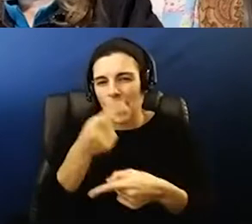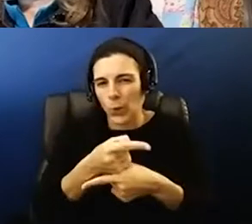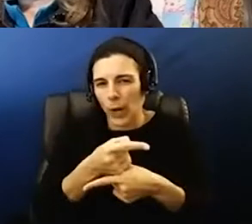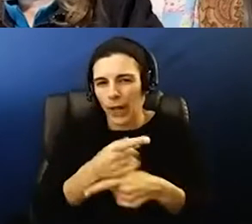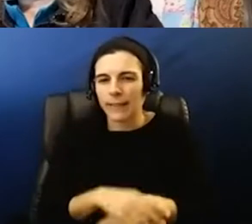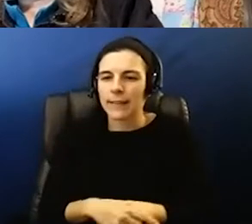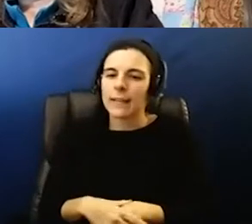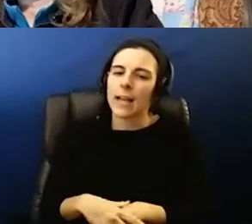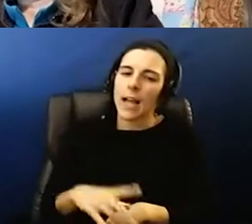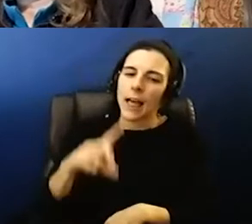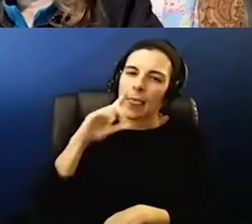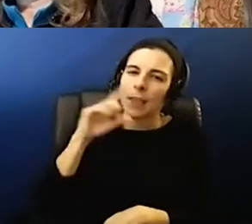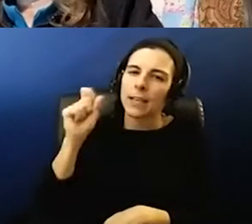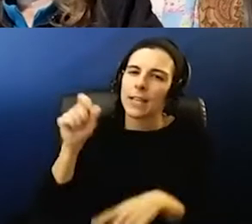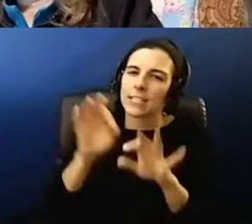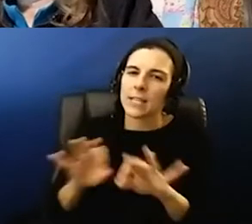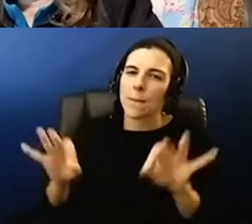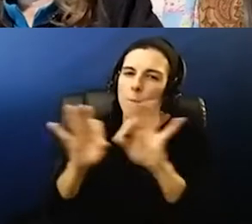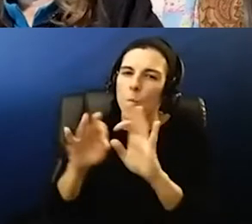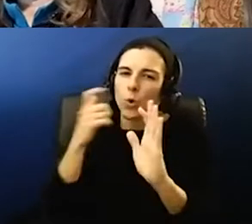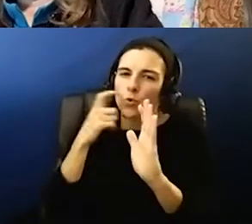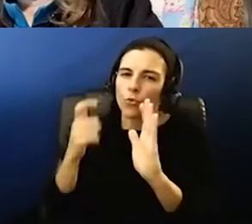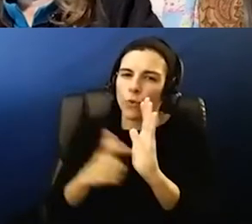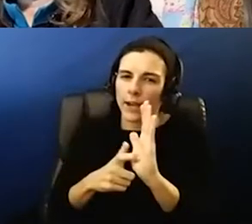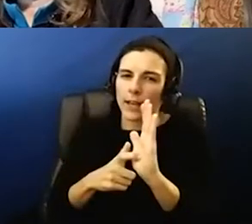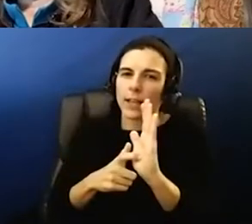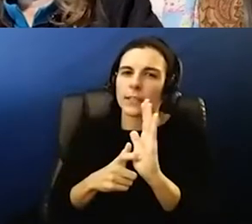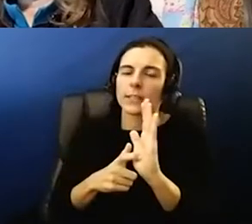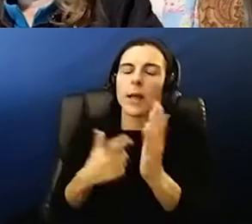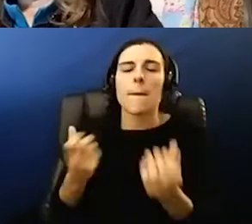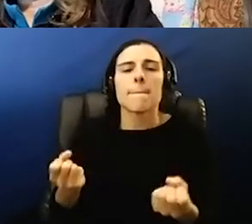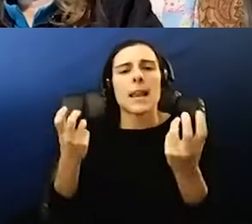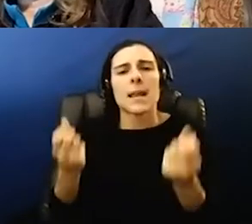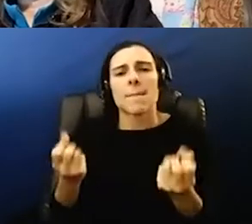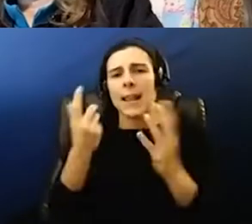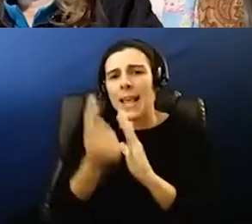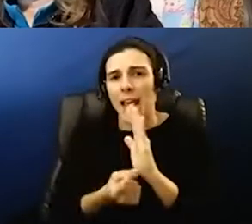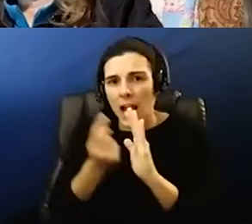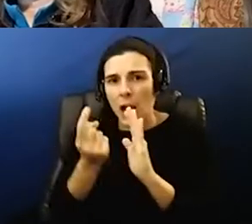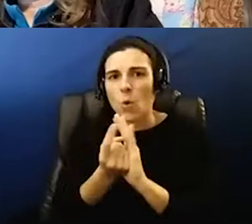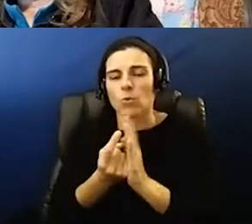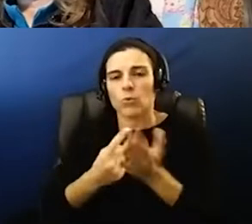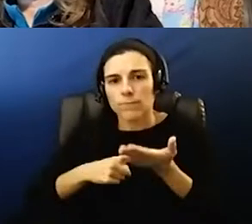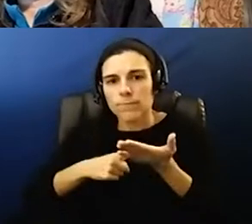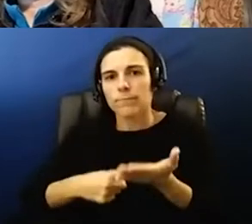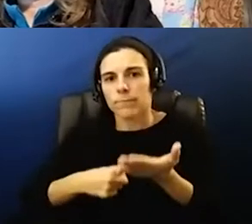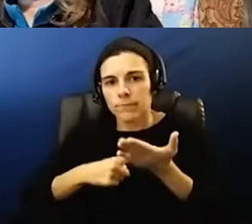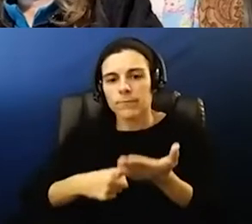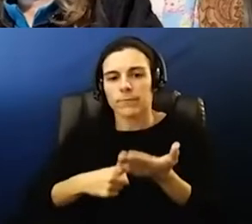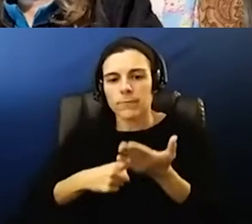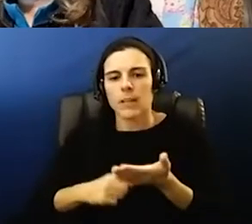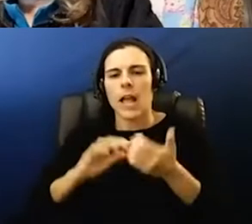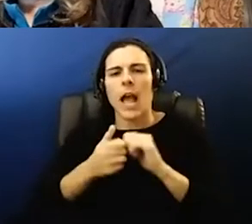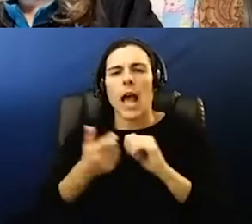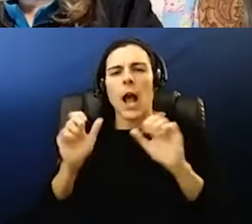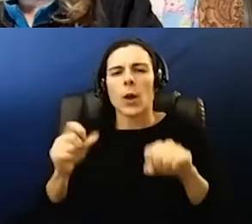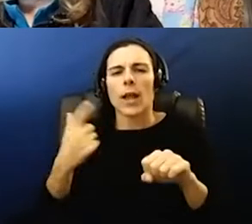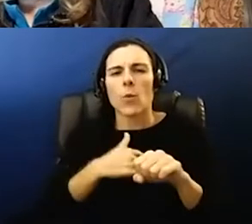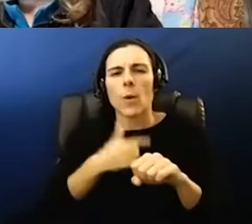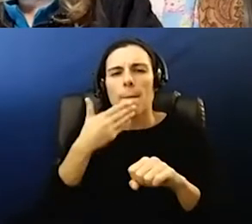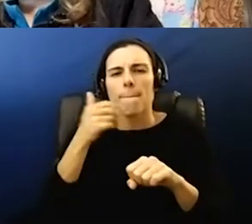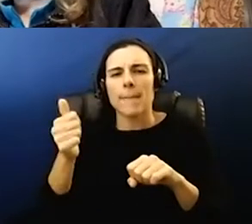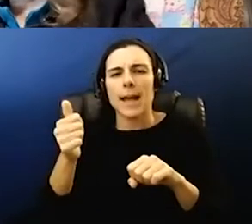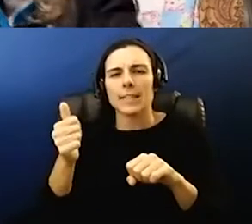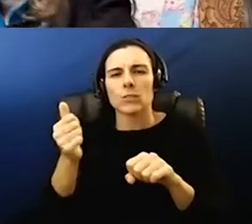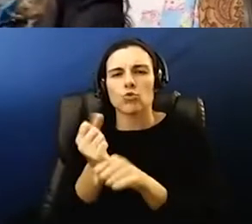so i think it's important to recognize too that there have been many many hours spent with the discussion about how can we best create a